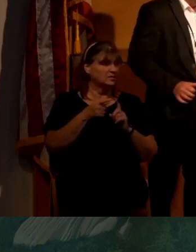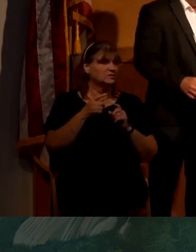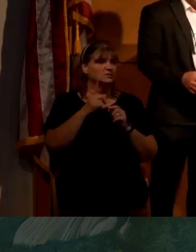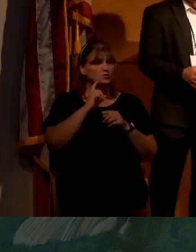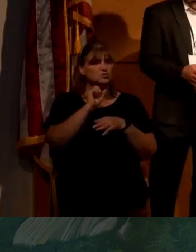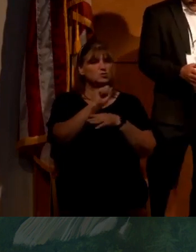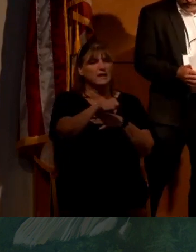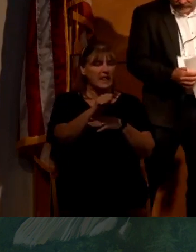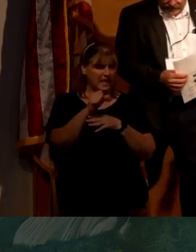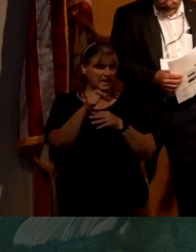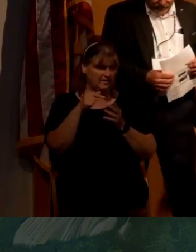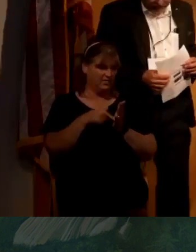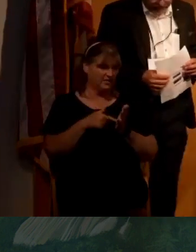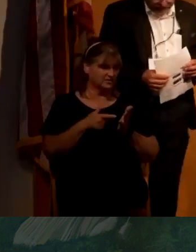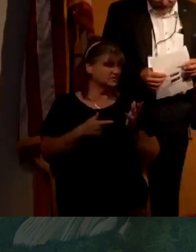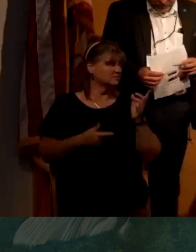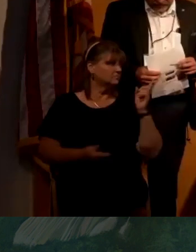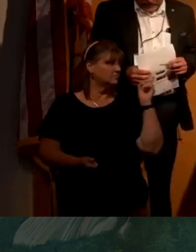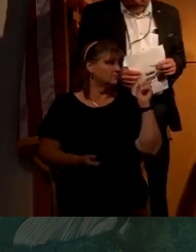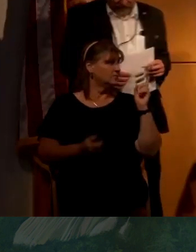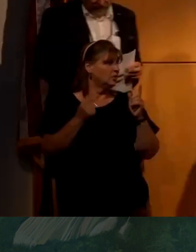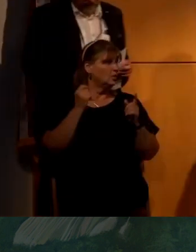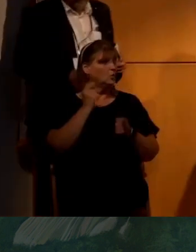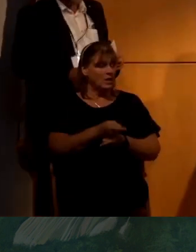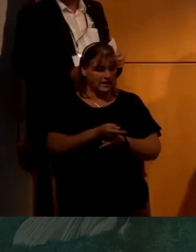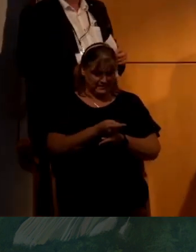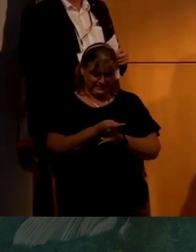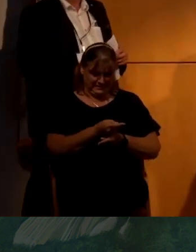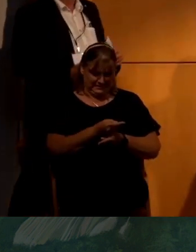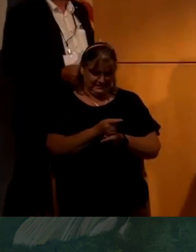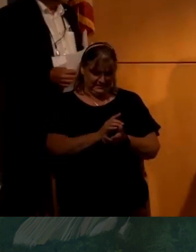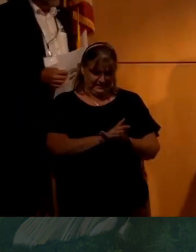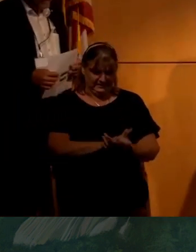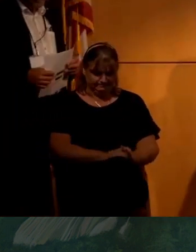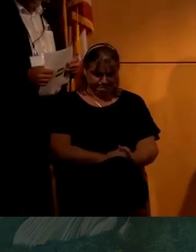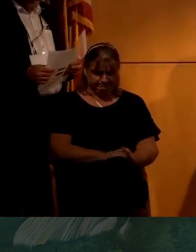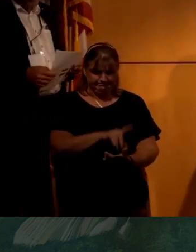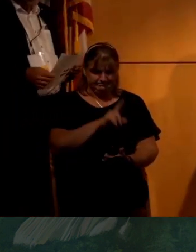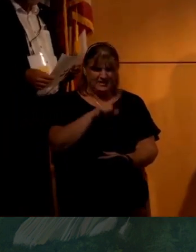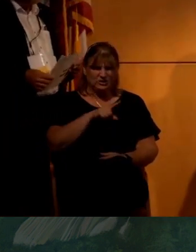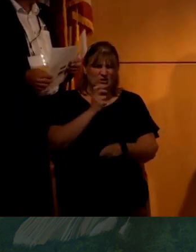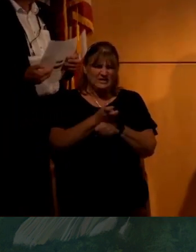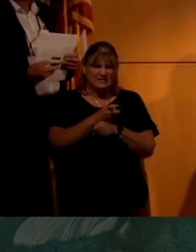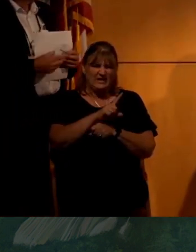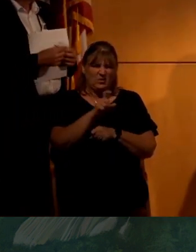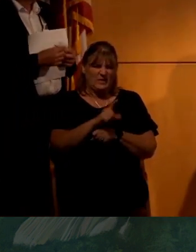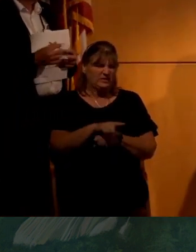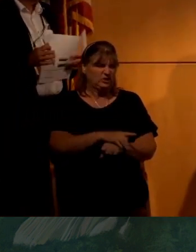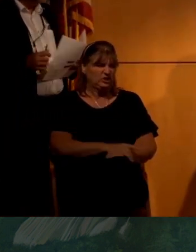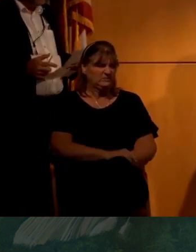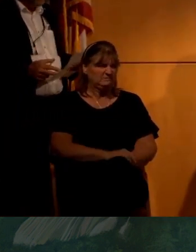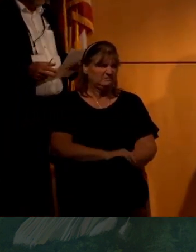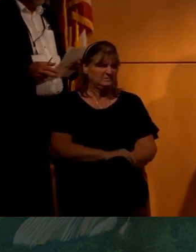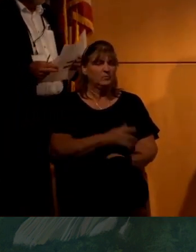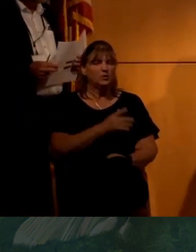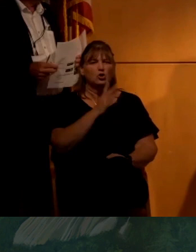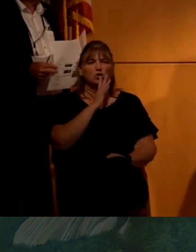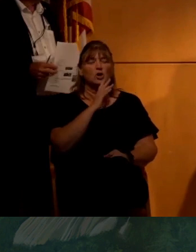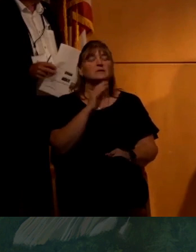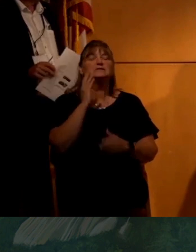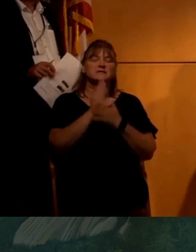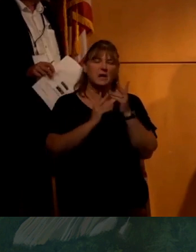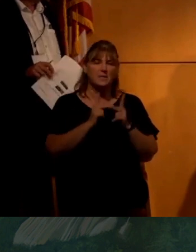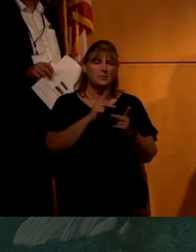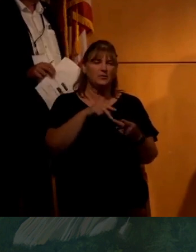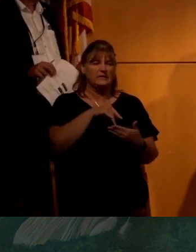of this? Right. Um, that's a tough question. Um, you could probably talk to, there are